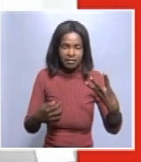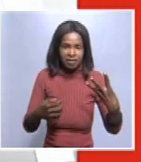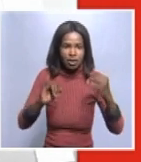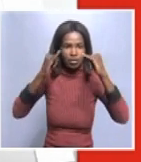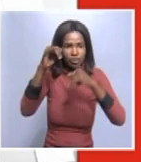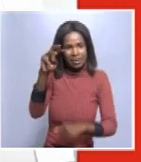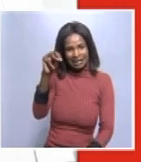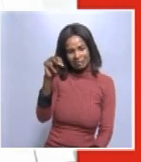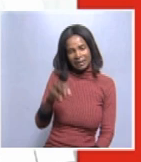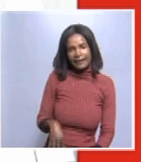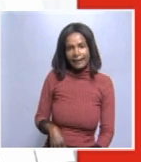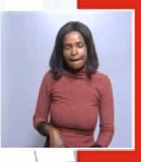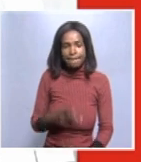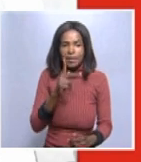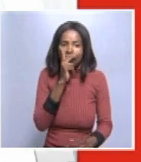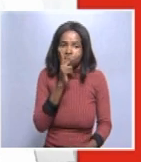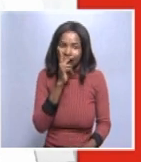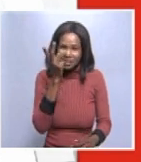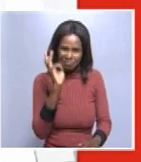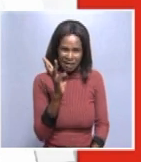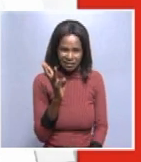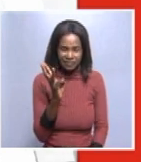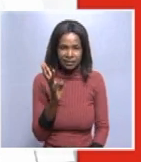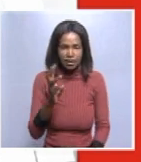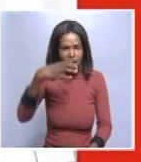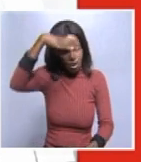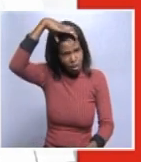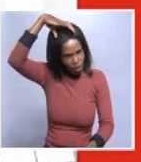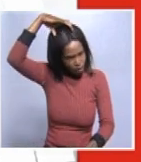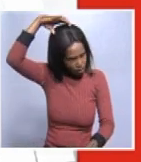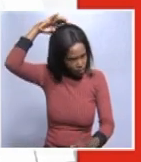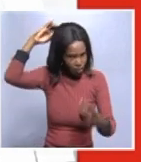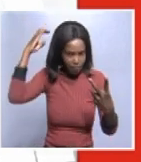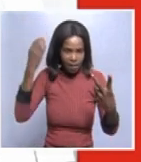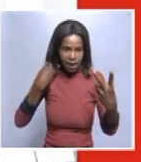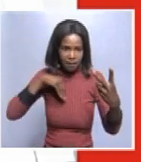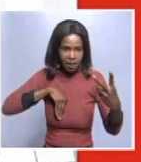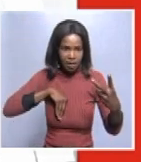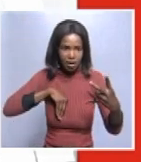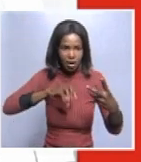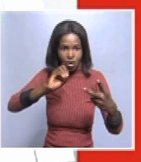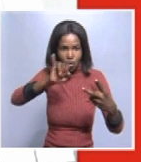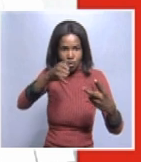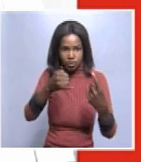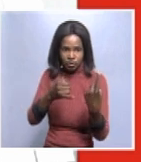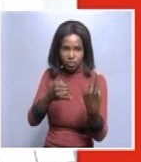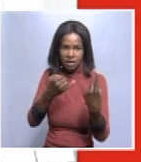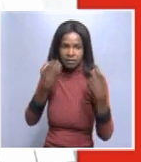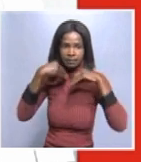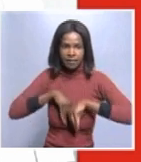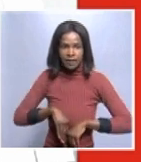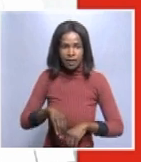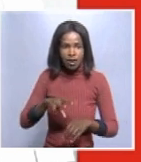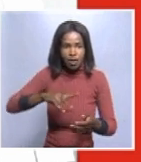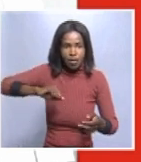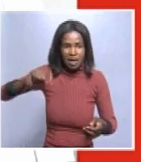Marienta. Kunene, 3, with Opu having recorded 2 and also 1. Omaheke,